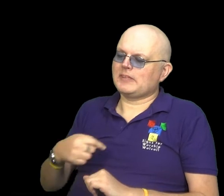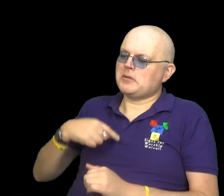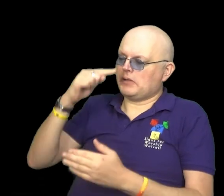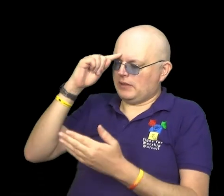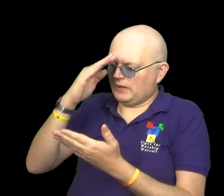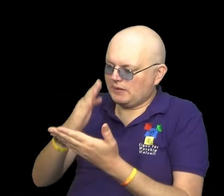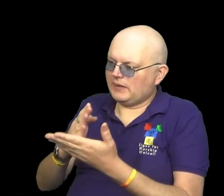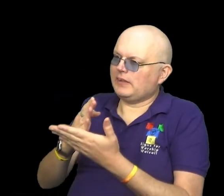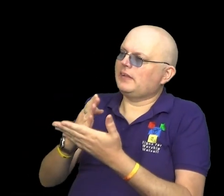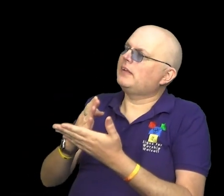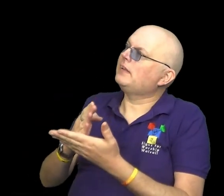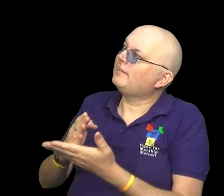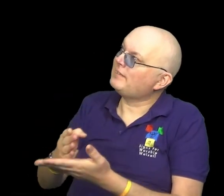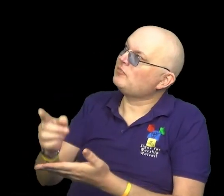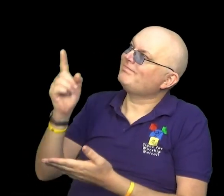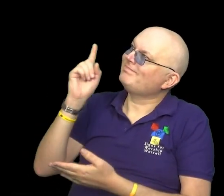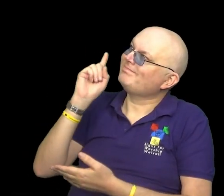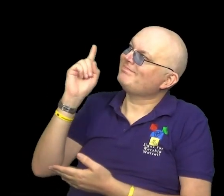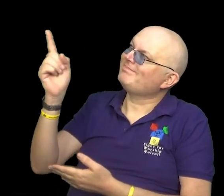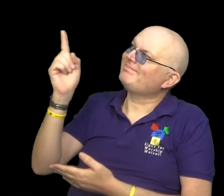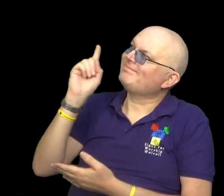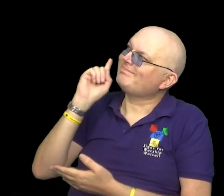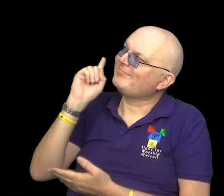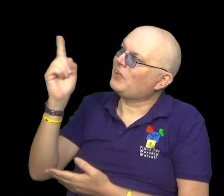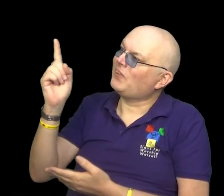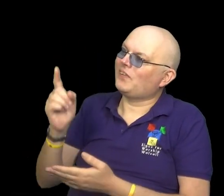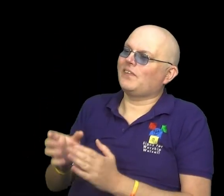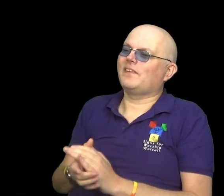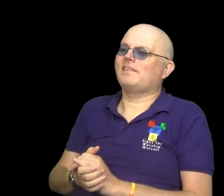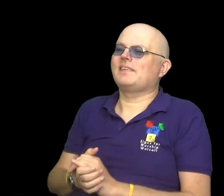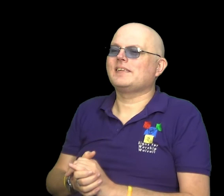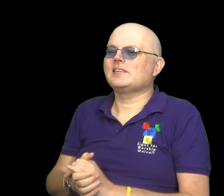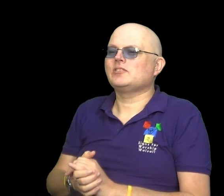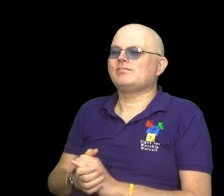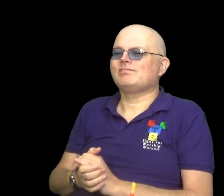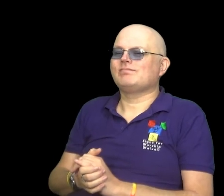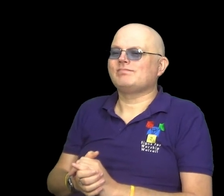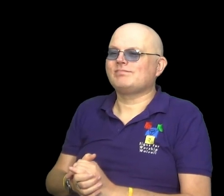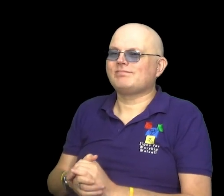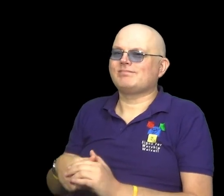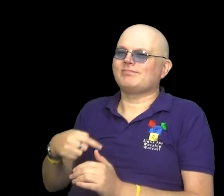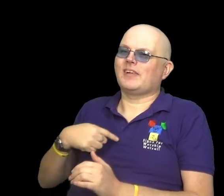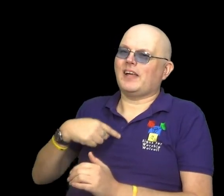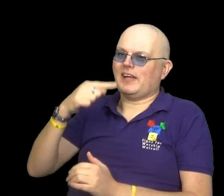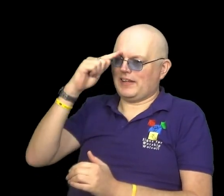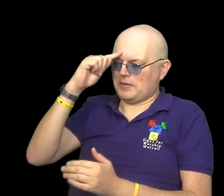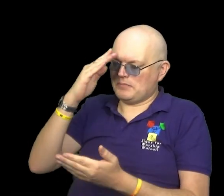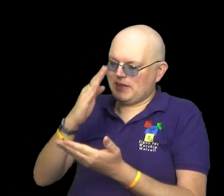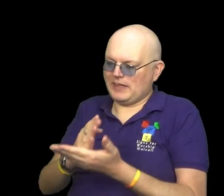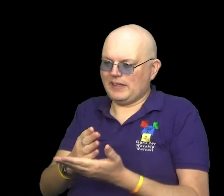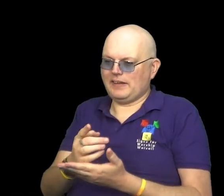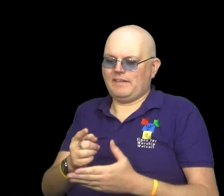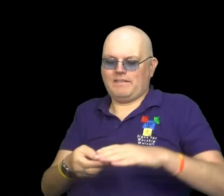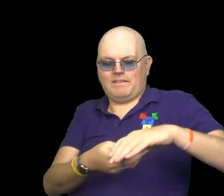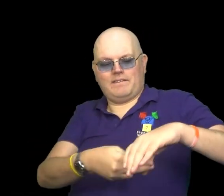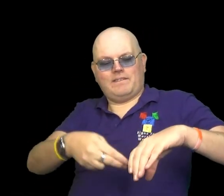I believe in Christ the